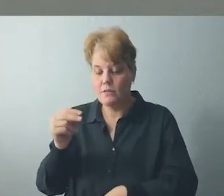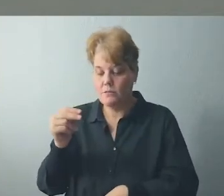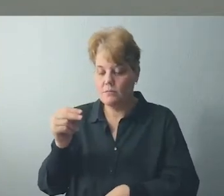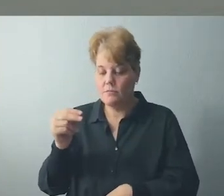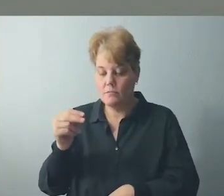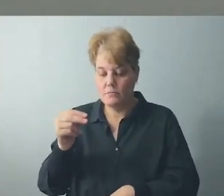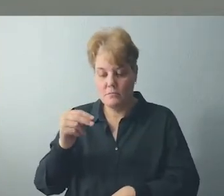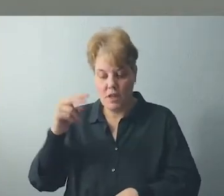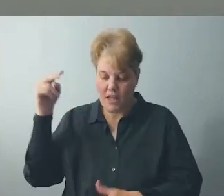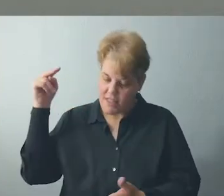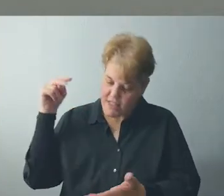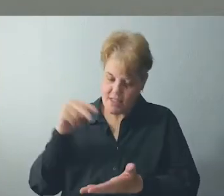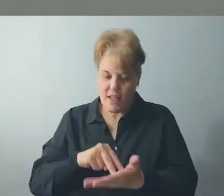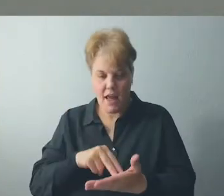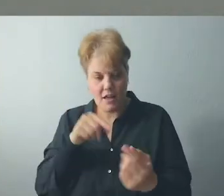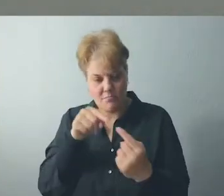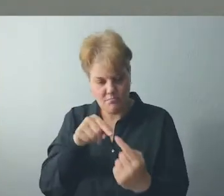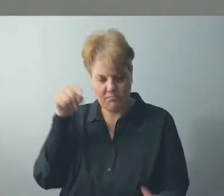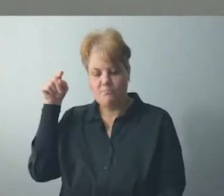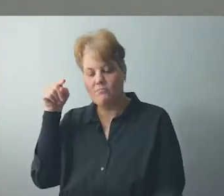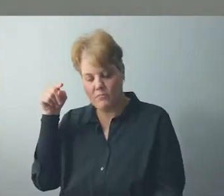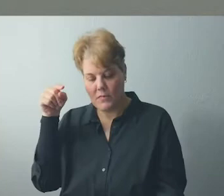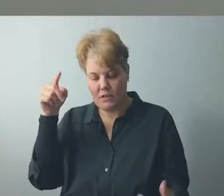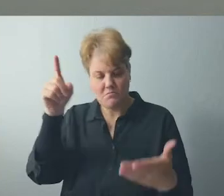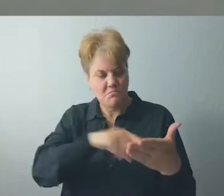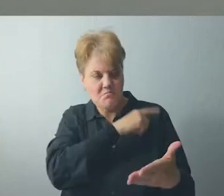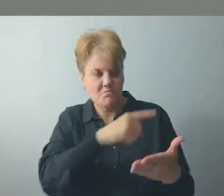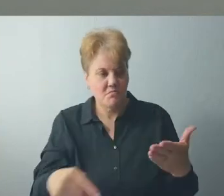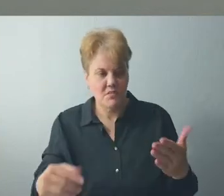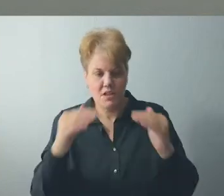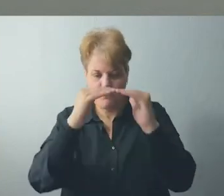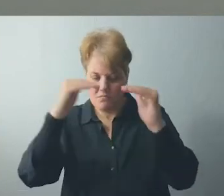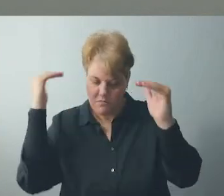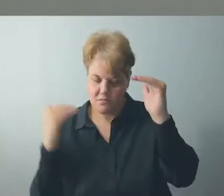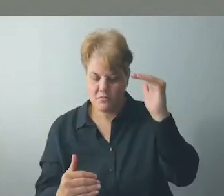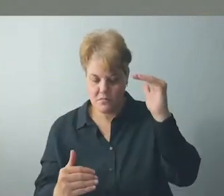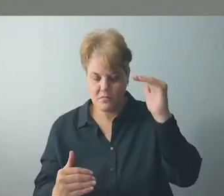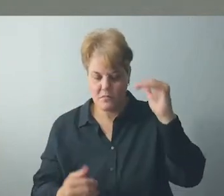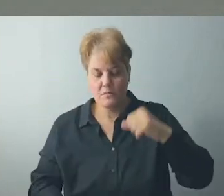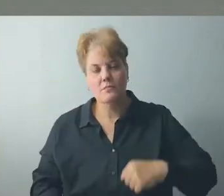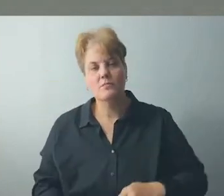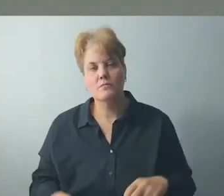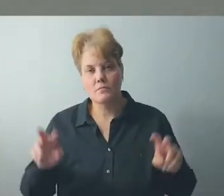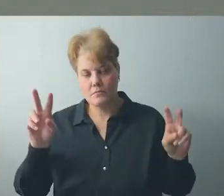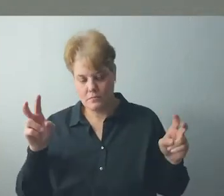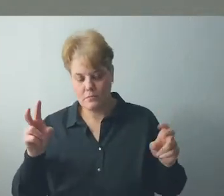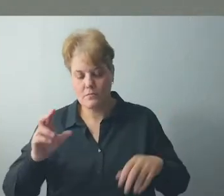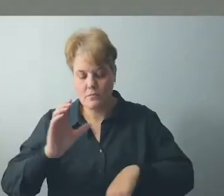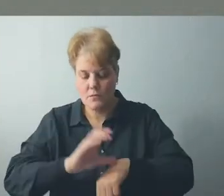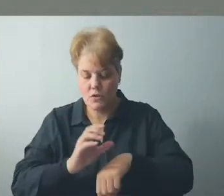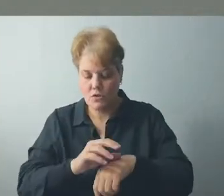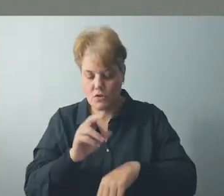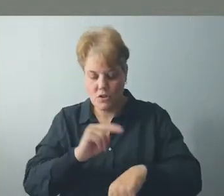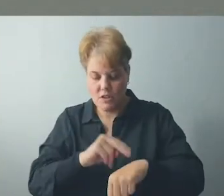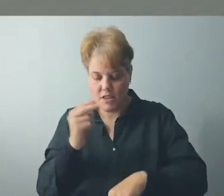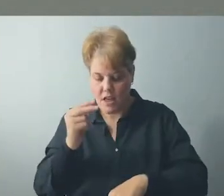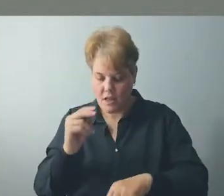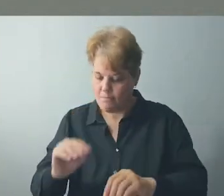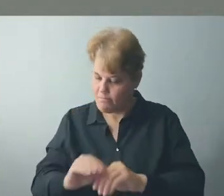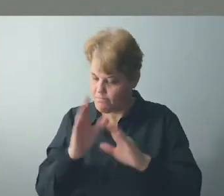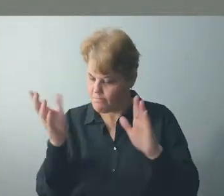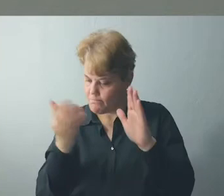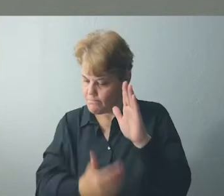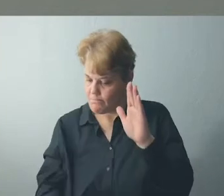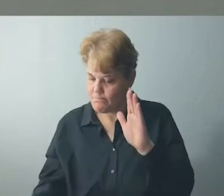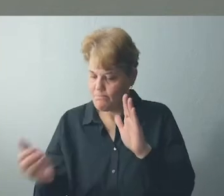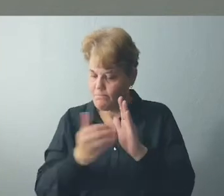beliefs states that we renounce any form of racial or ethnic indifference, exclusion, or oppression as a